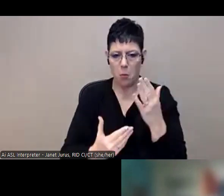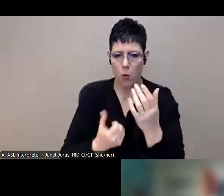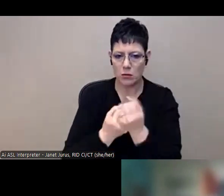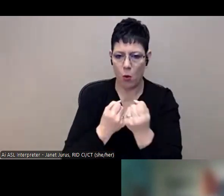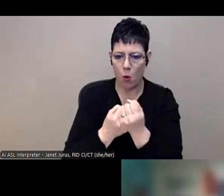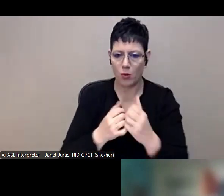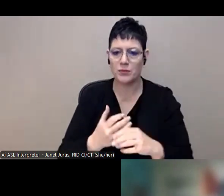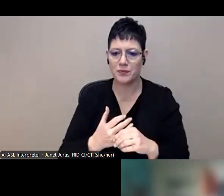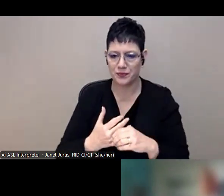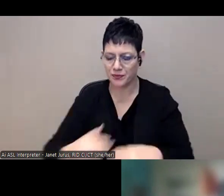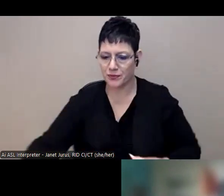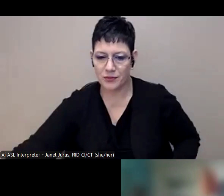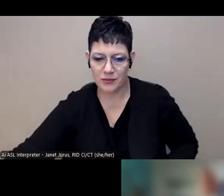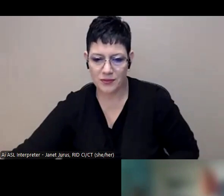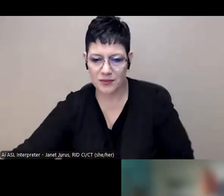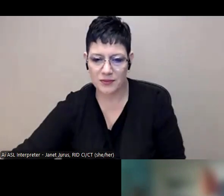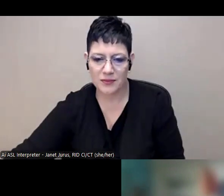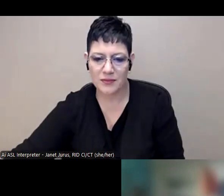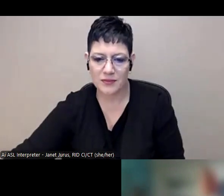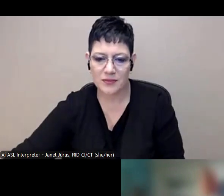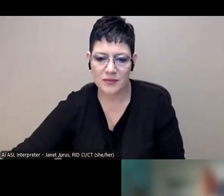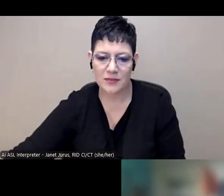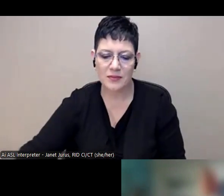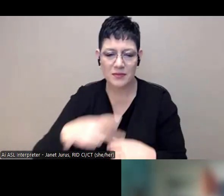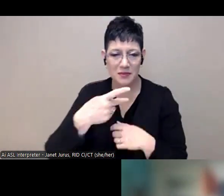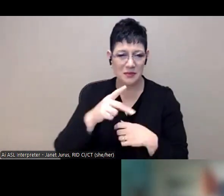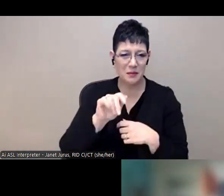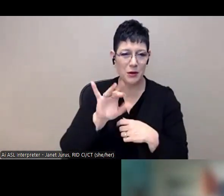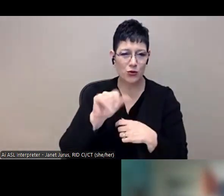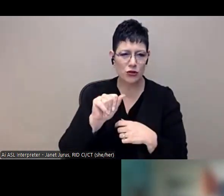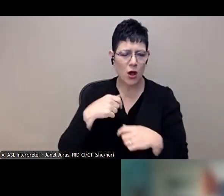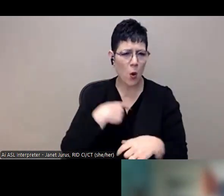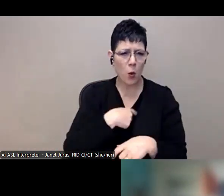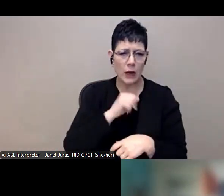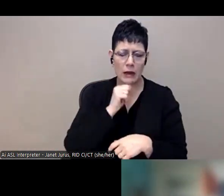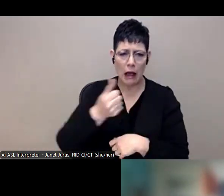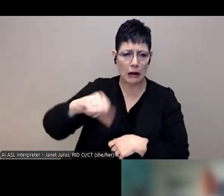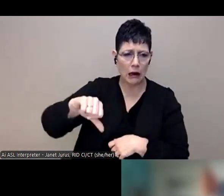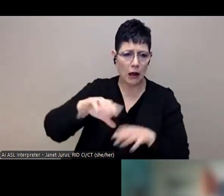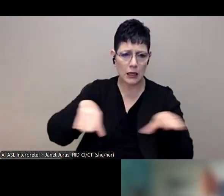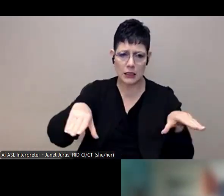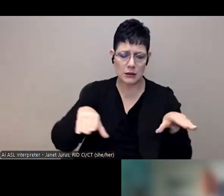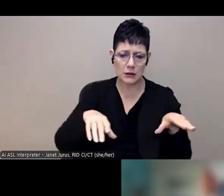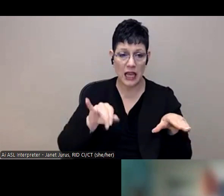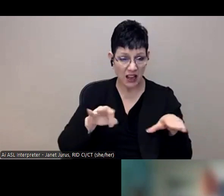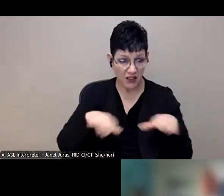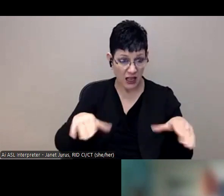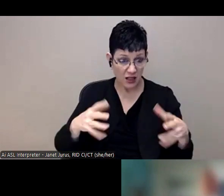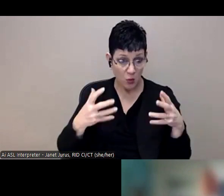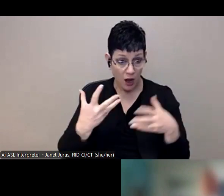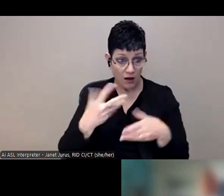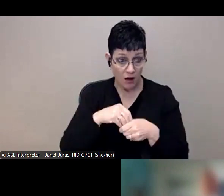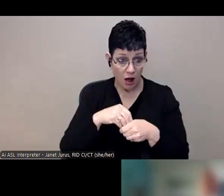And I'll chime in on that one as well. Um, we also don't turn students away. So if a student's like, hey, can I go home with today?